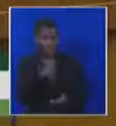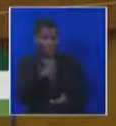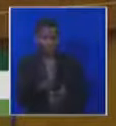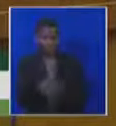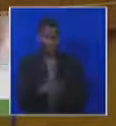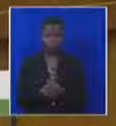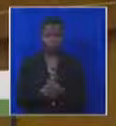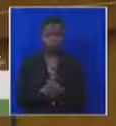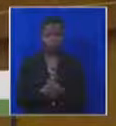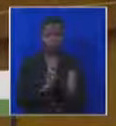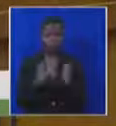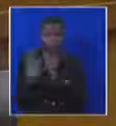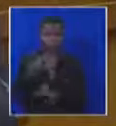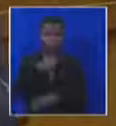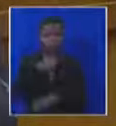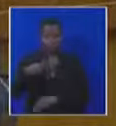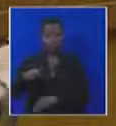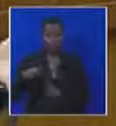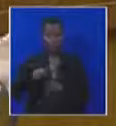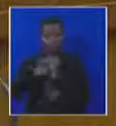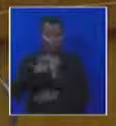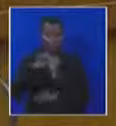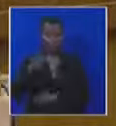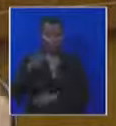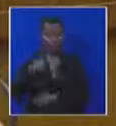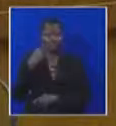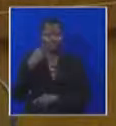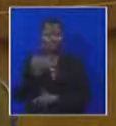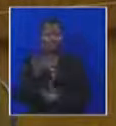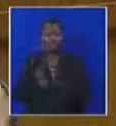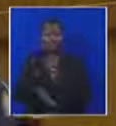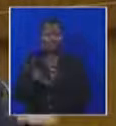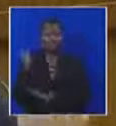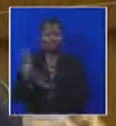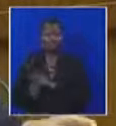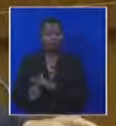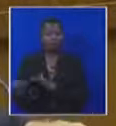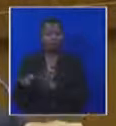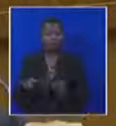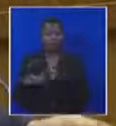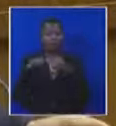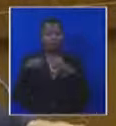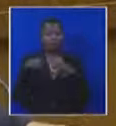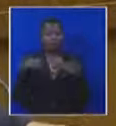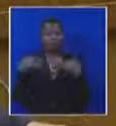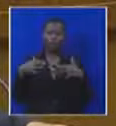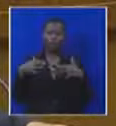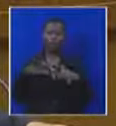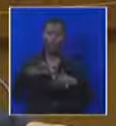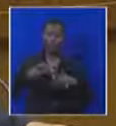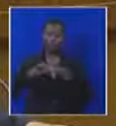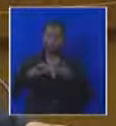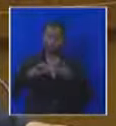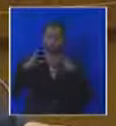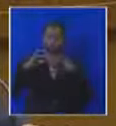We then have the Premier of the Eastern Cape, I see he's done a hit and run, weakest province, how low can the bar